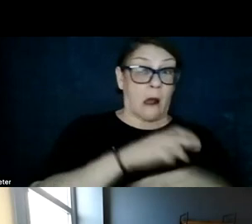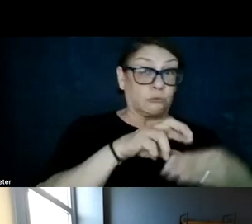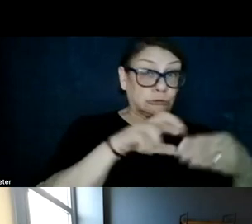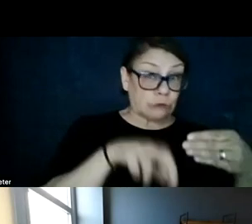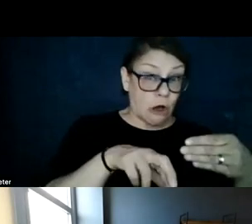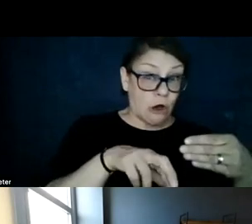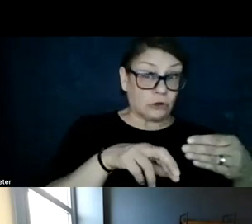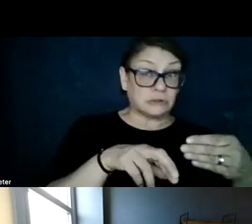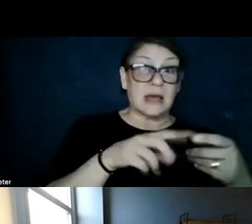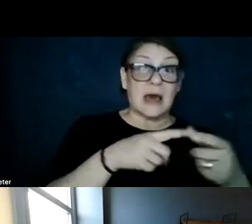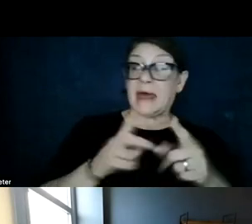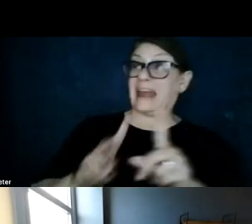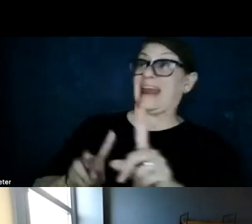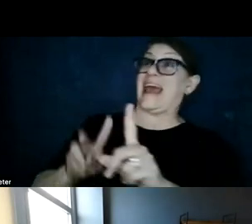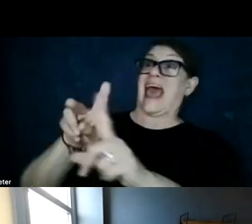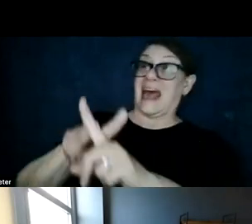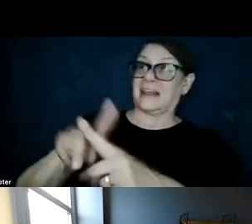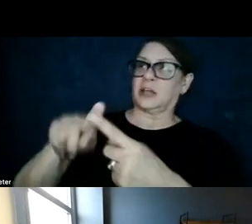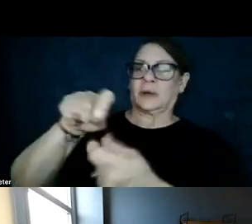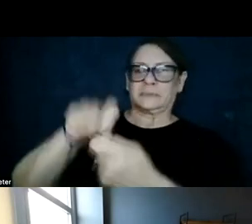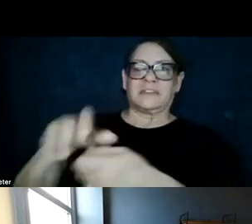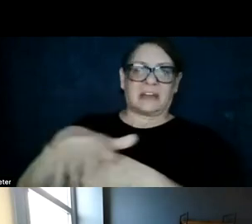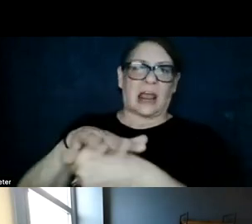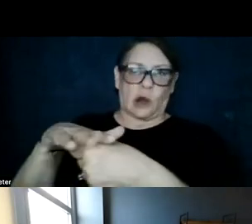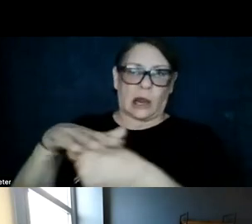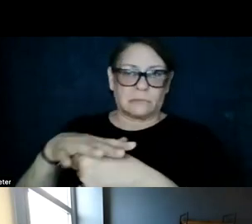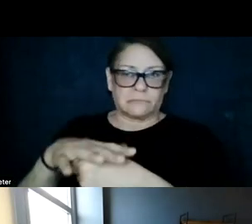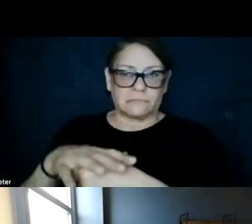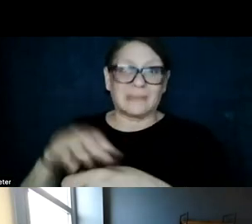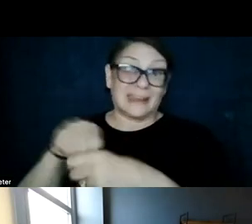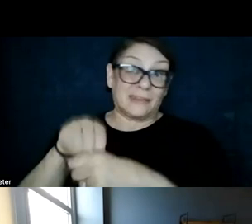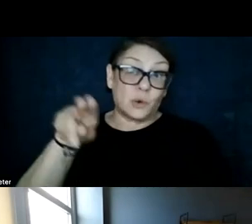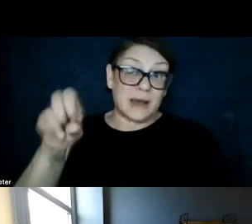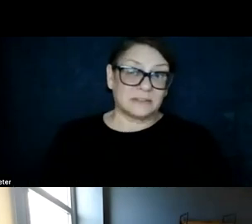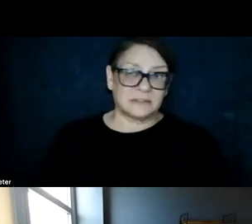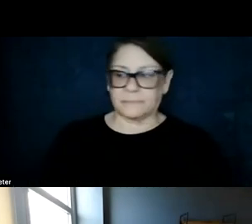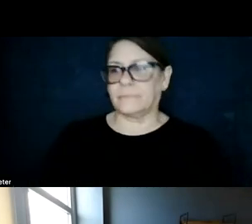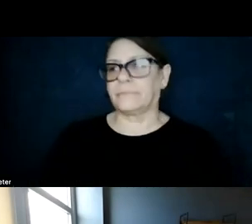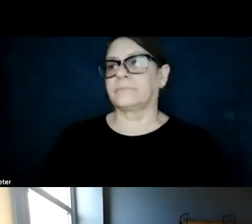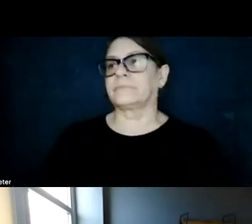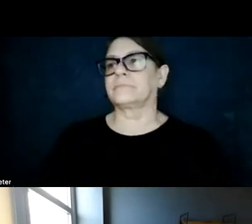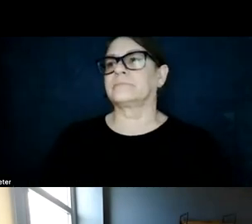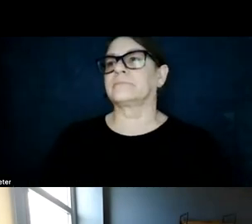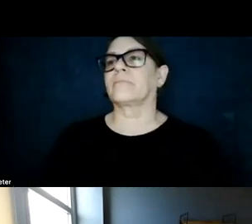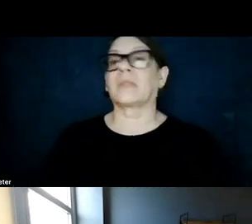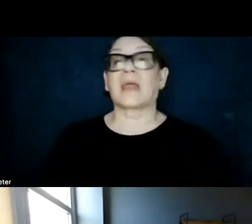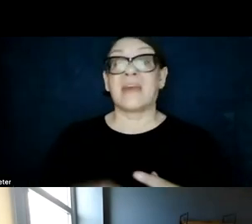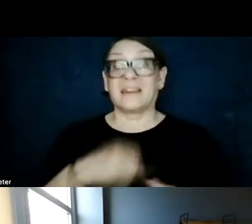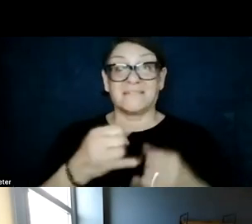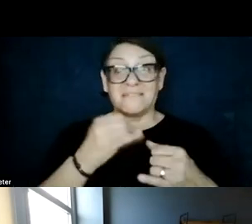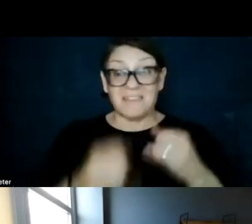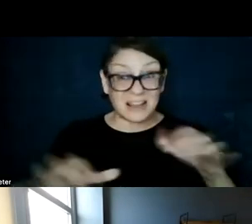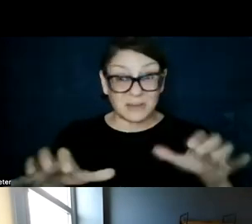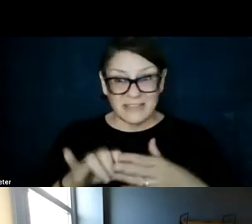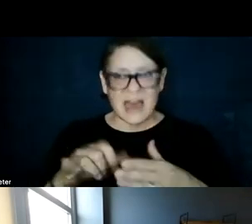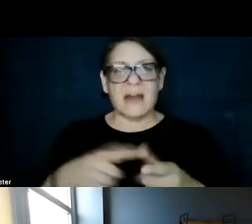spatially allocating them to particular areas in the US. And then finally, once we did that we had this